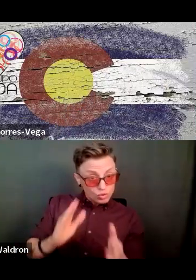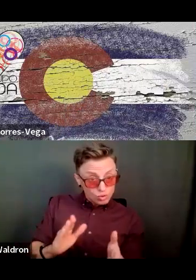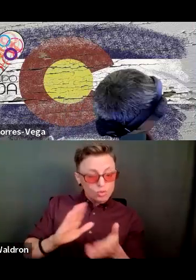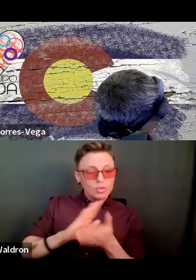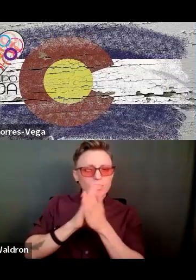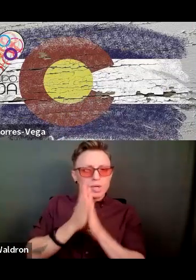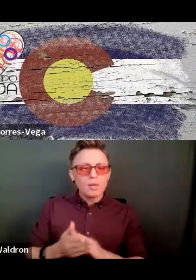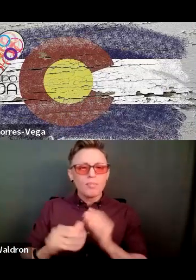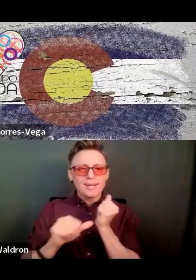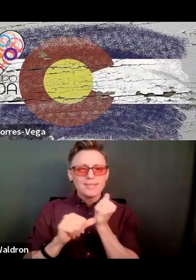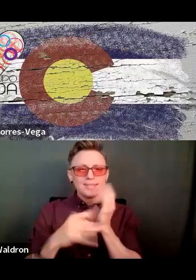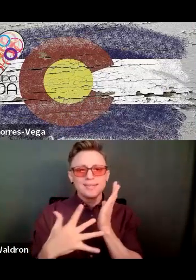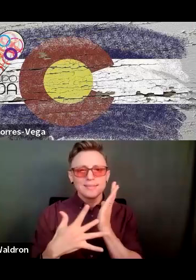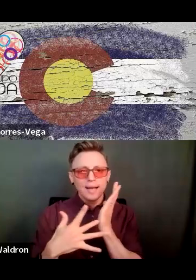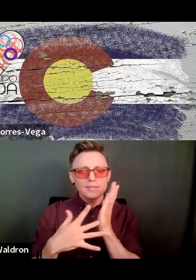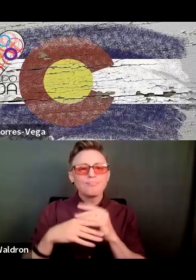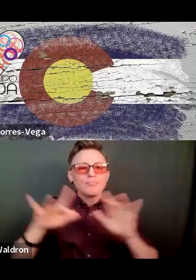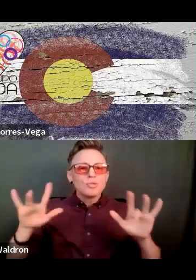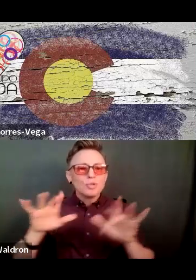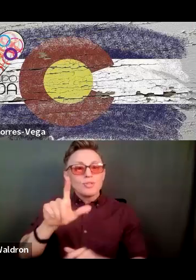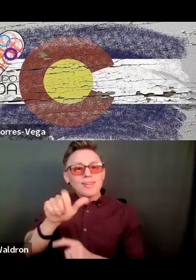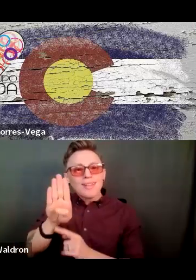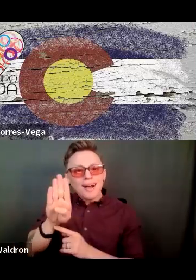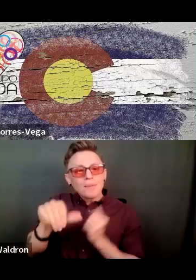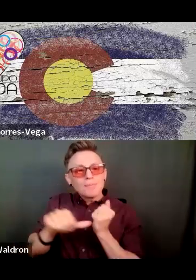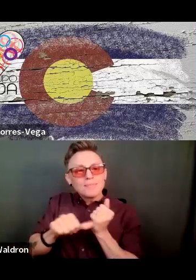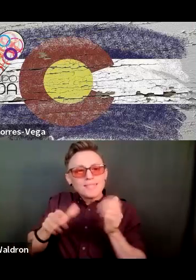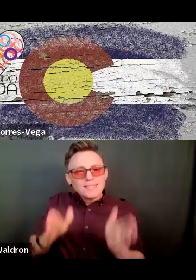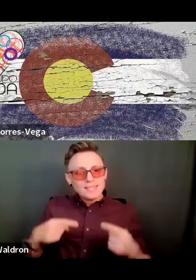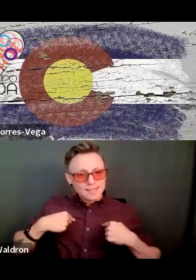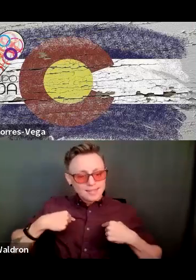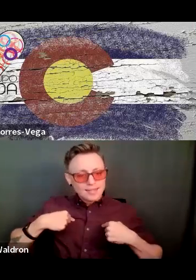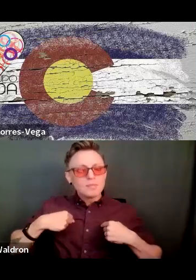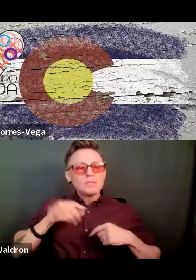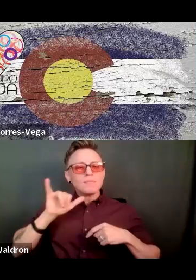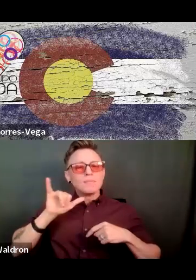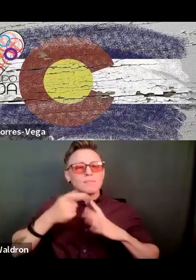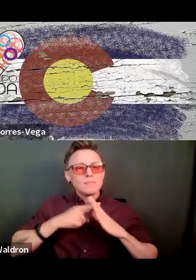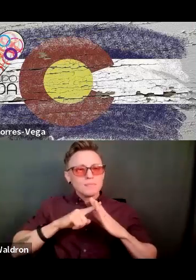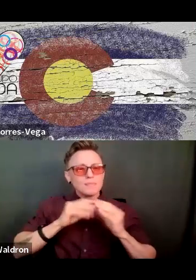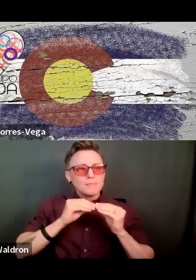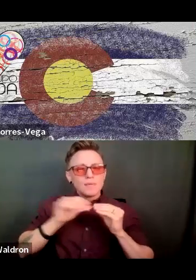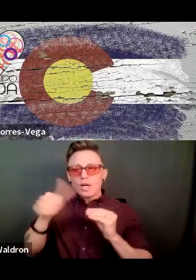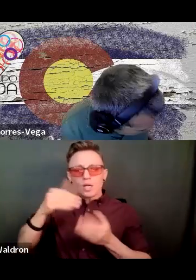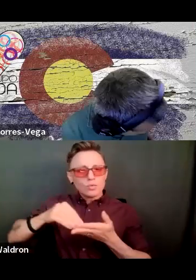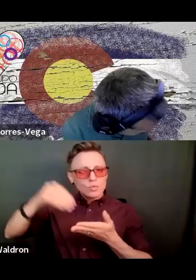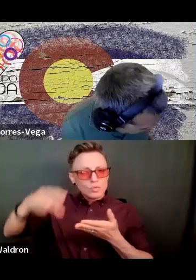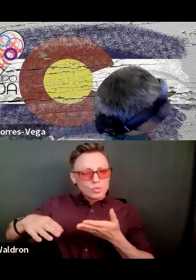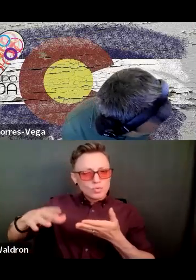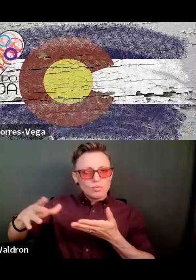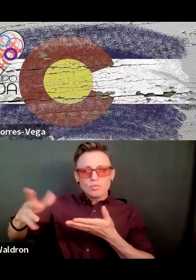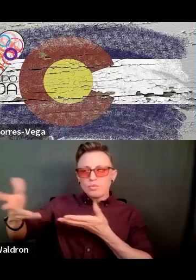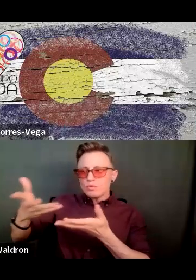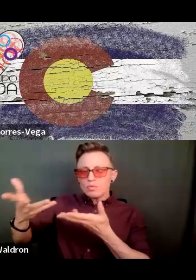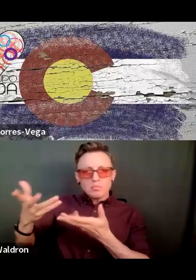technology computer lab assistant. And that's when I started working more with other students who had